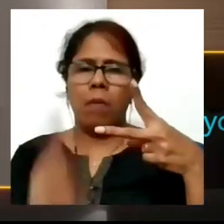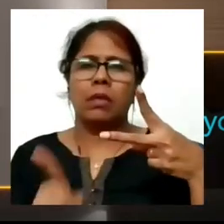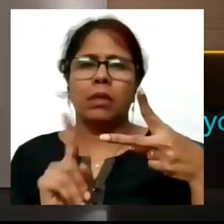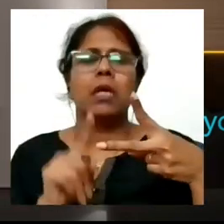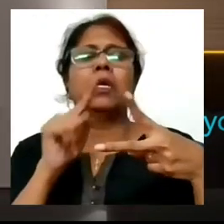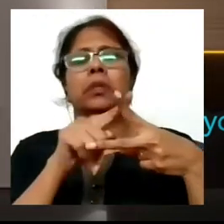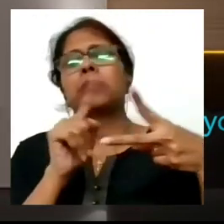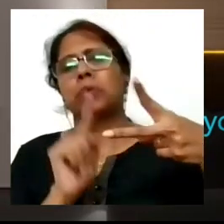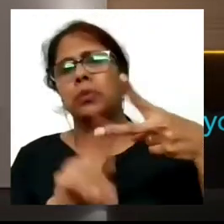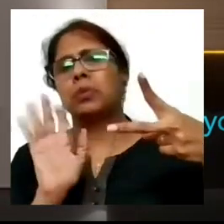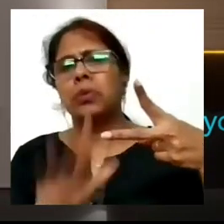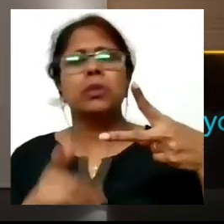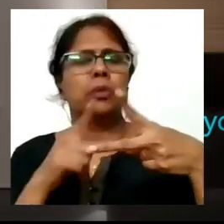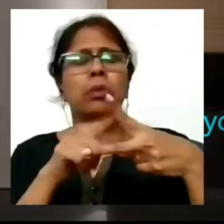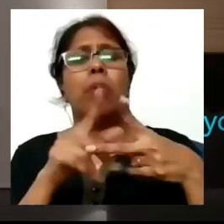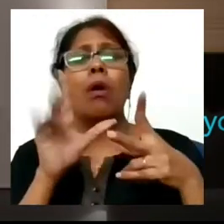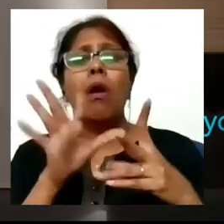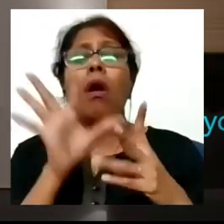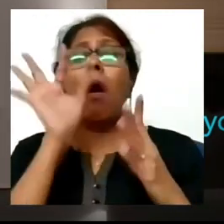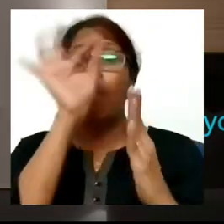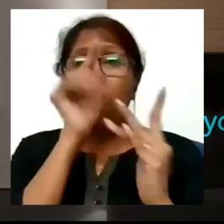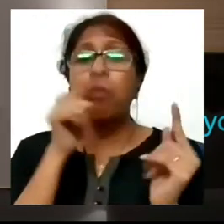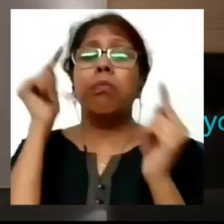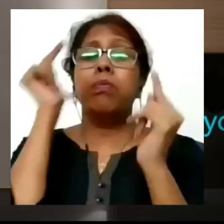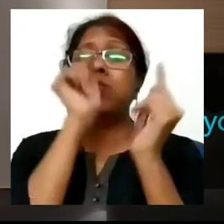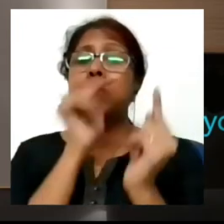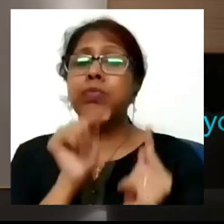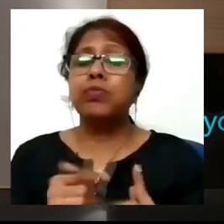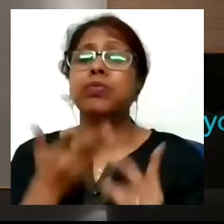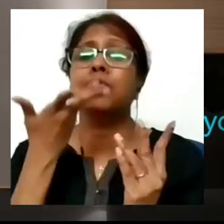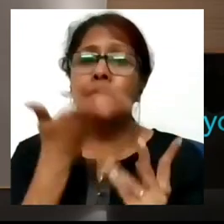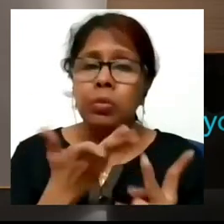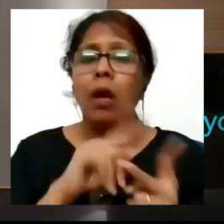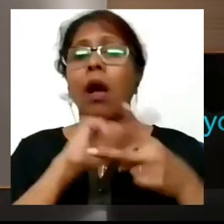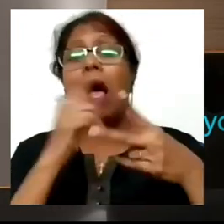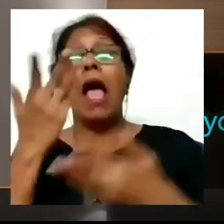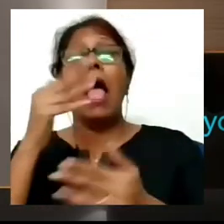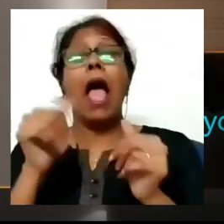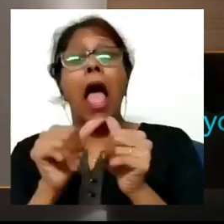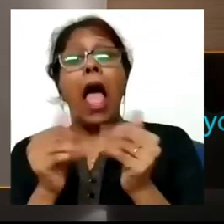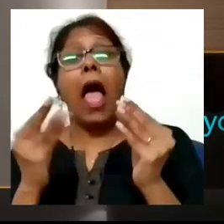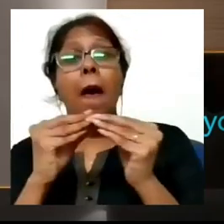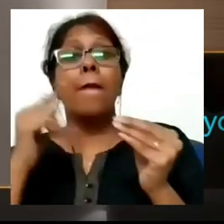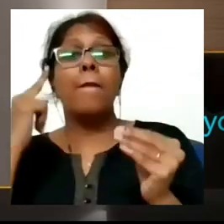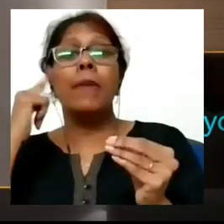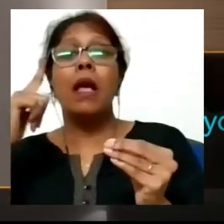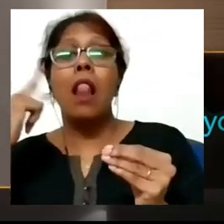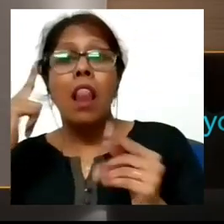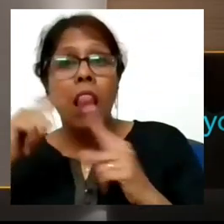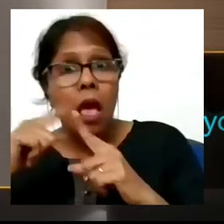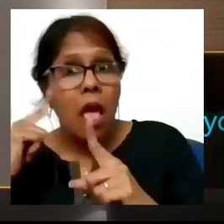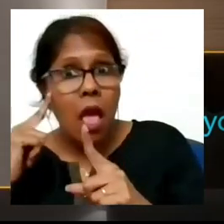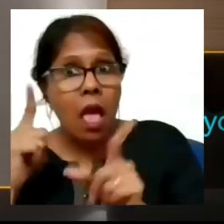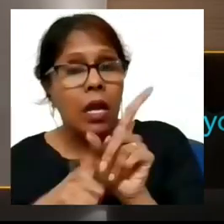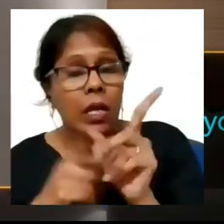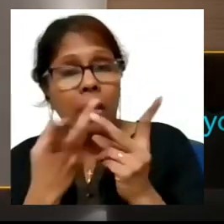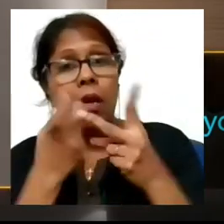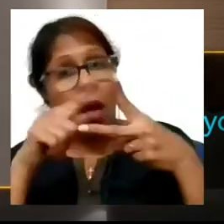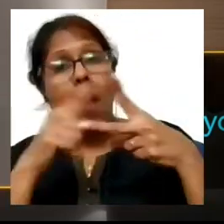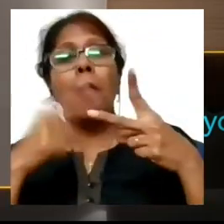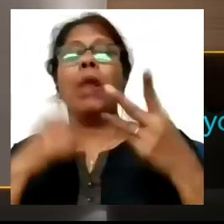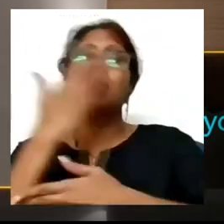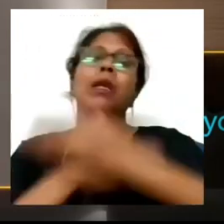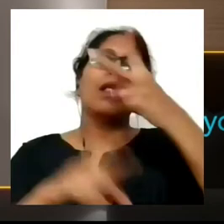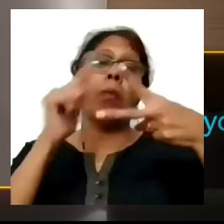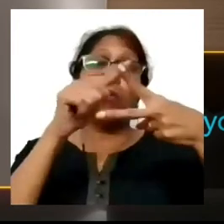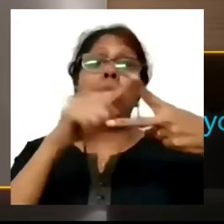exam there are specific lists of abilities as well as disabilities and in my case my list of abilities matched almost all